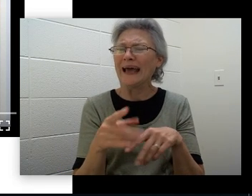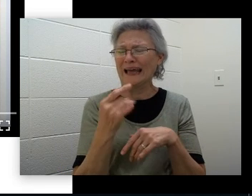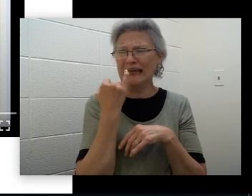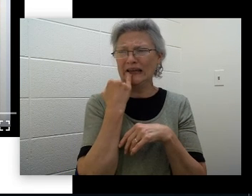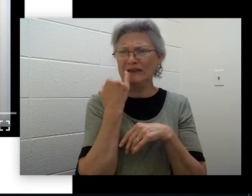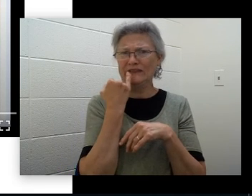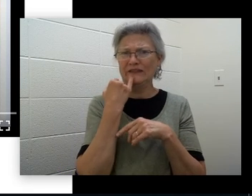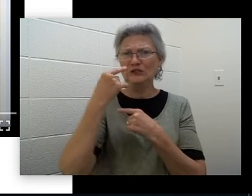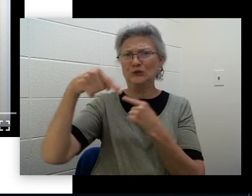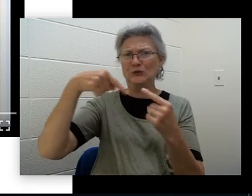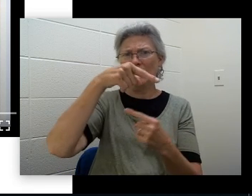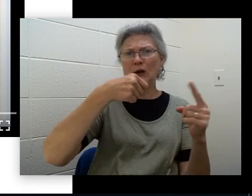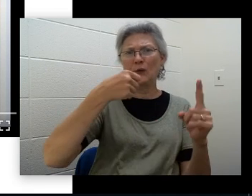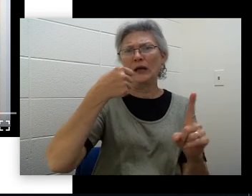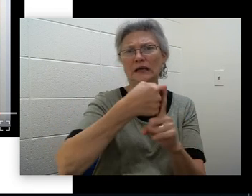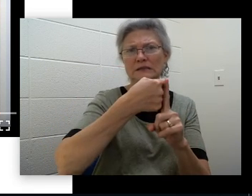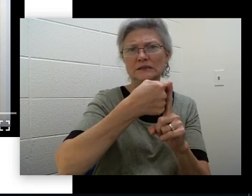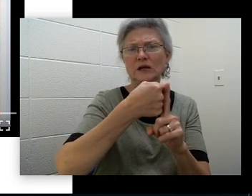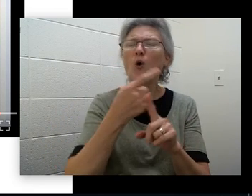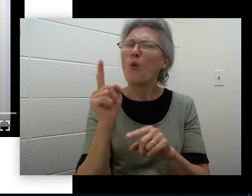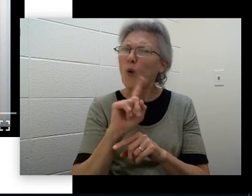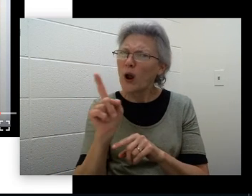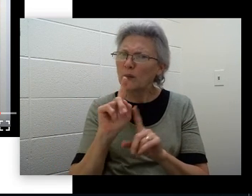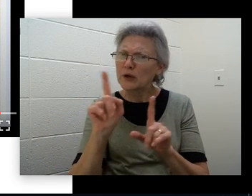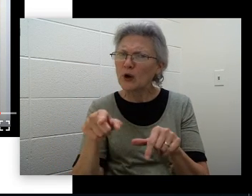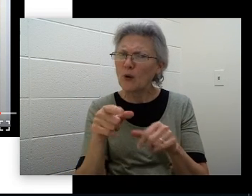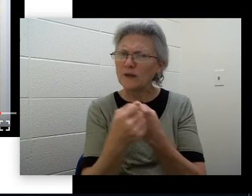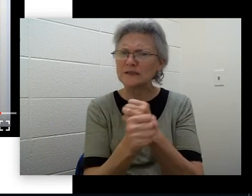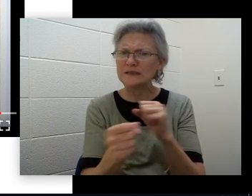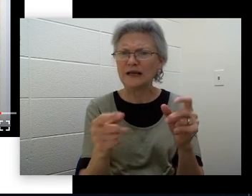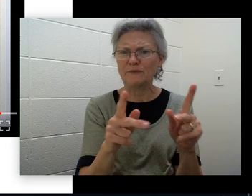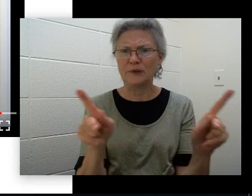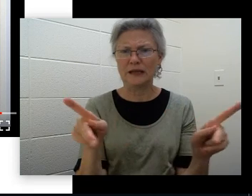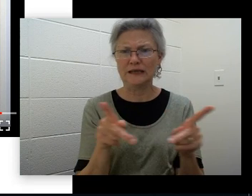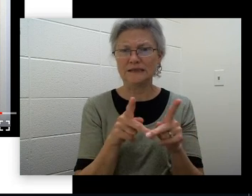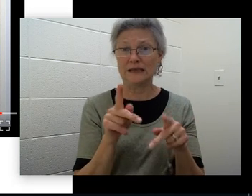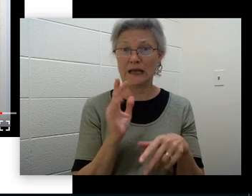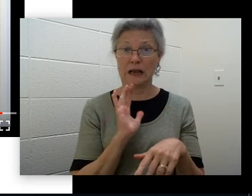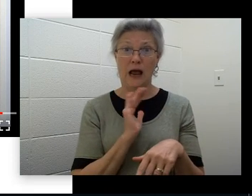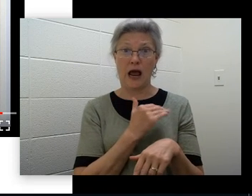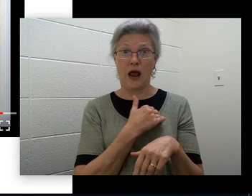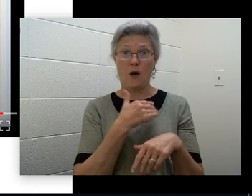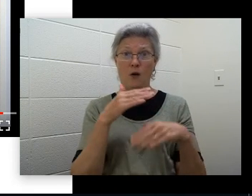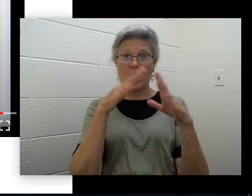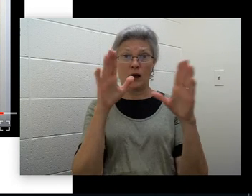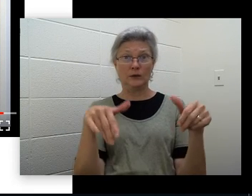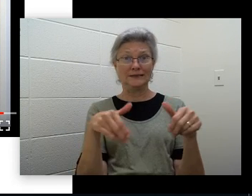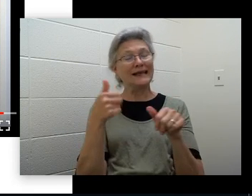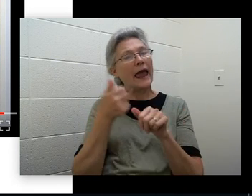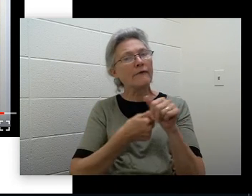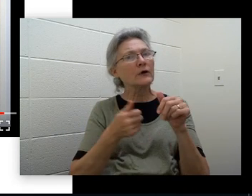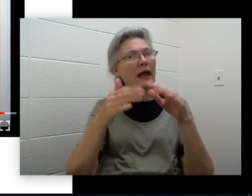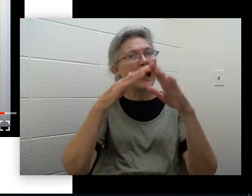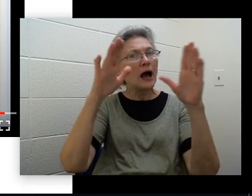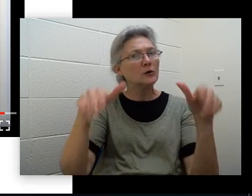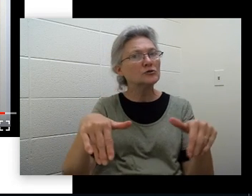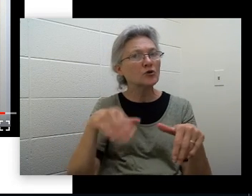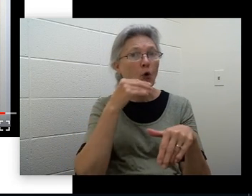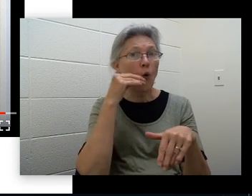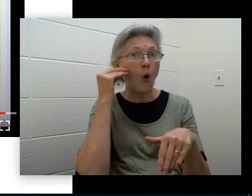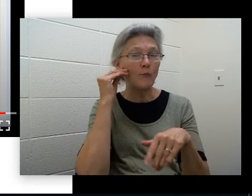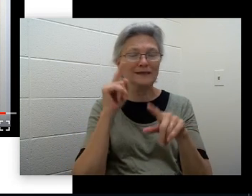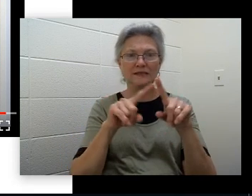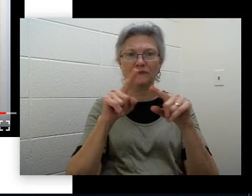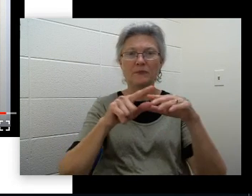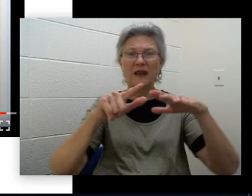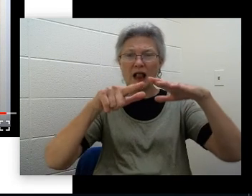of a tornado, where it would be the safe place in your home. Everybody's may be different. Okay, but once you want it to be on the lower